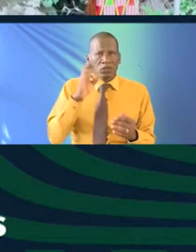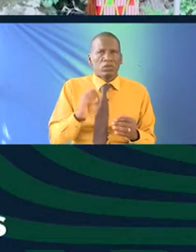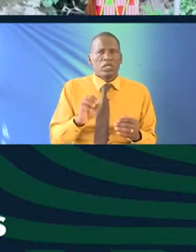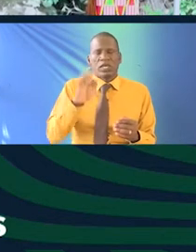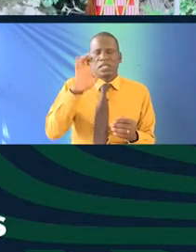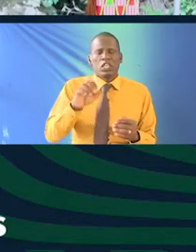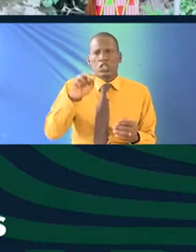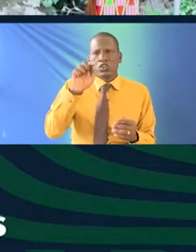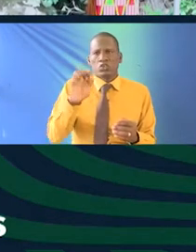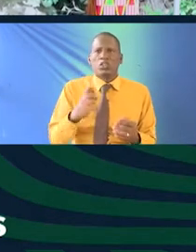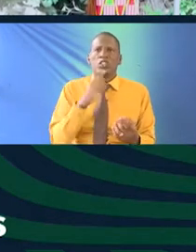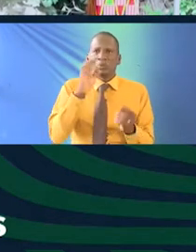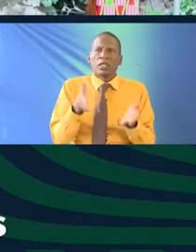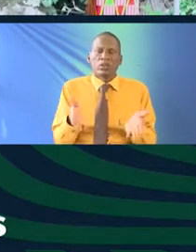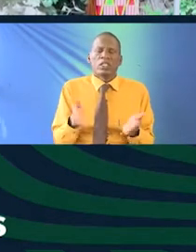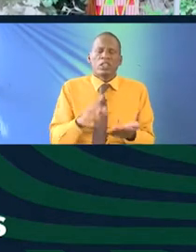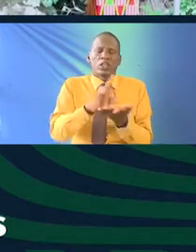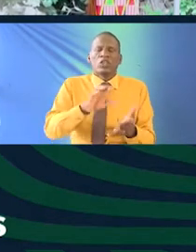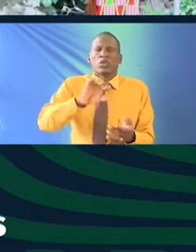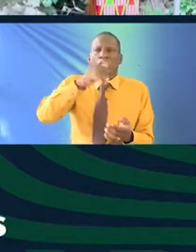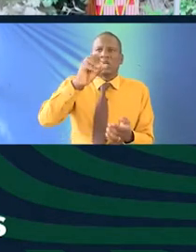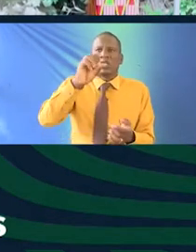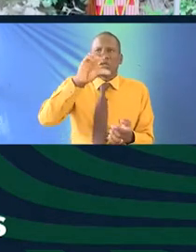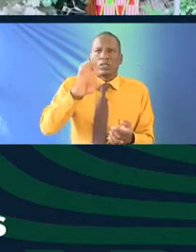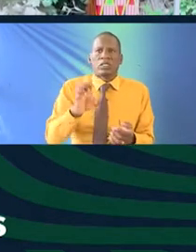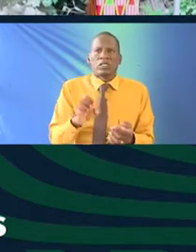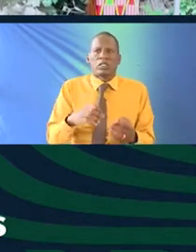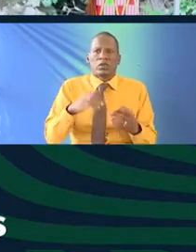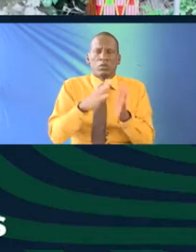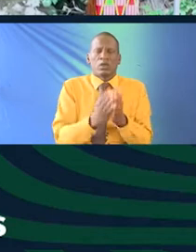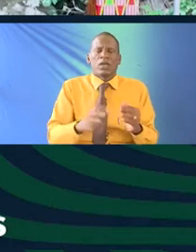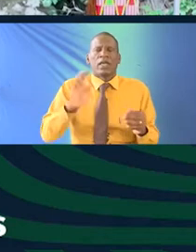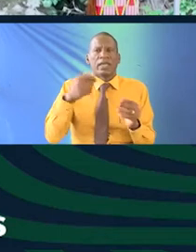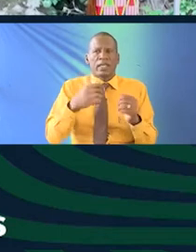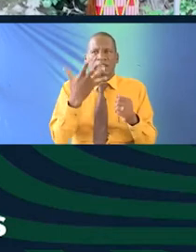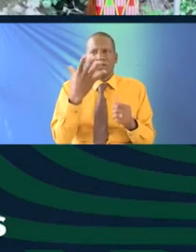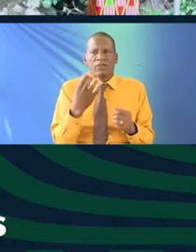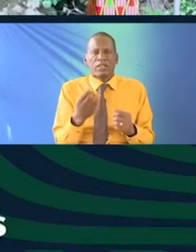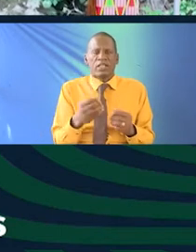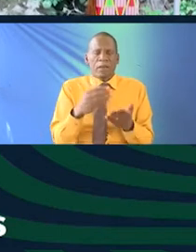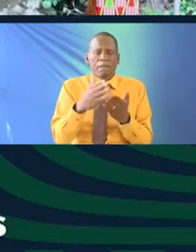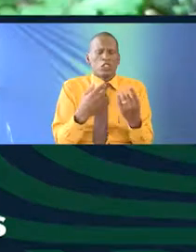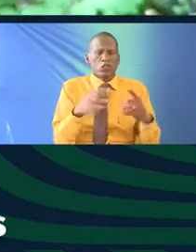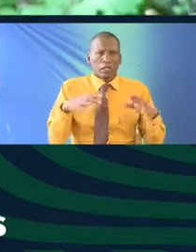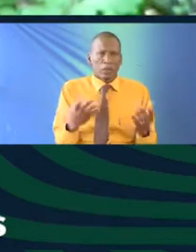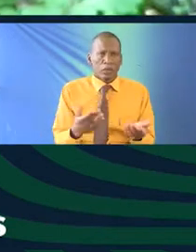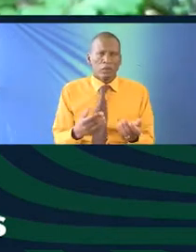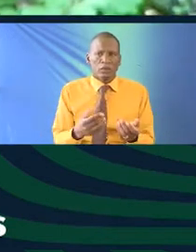to our keynote speaker today Dr. Joyce Nyairo's book Kenya at 50 and I'm paraphrasing here but there is a part